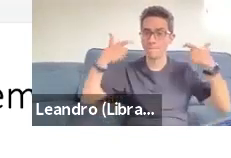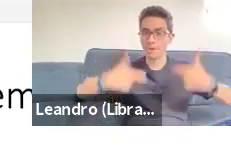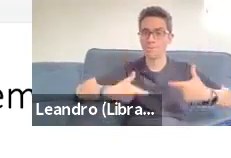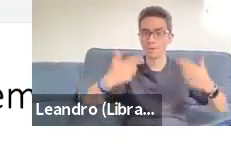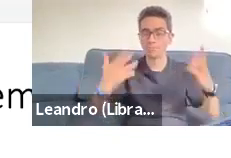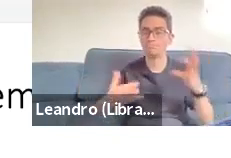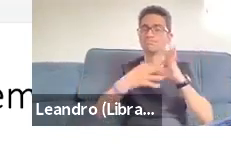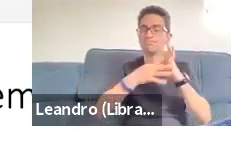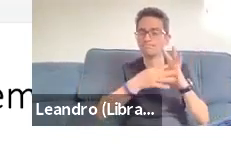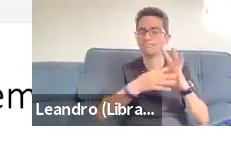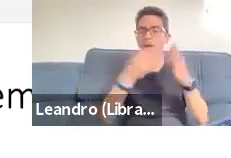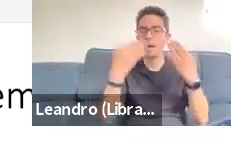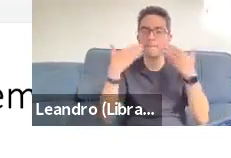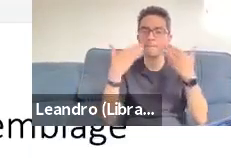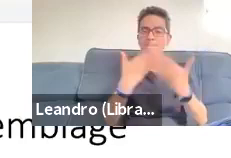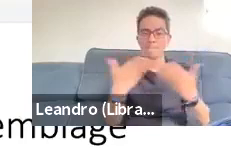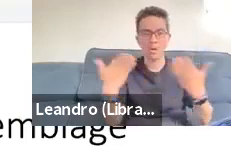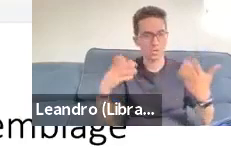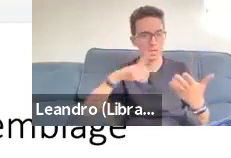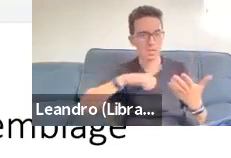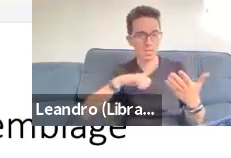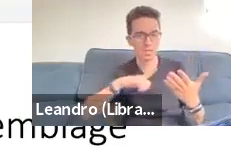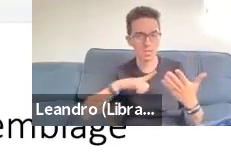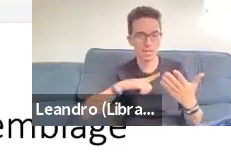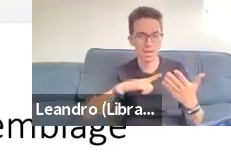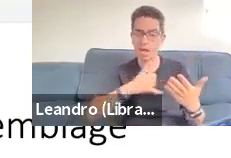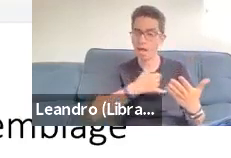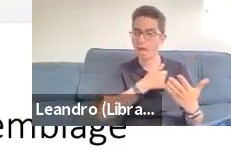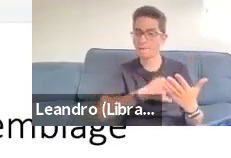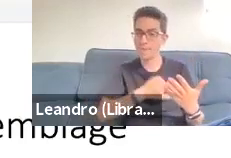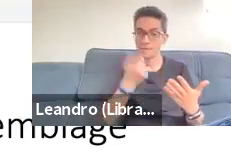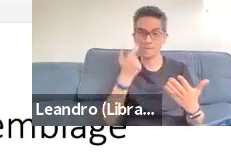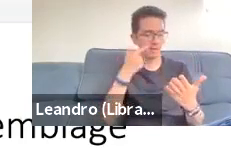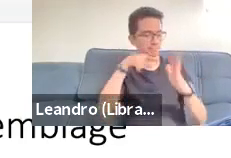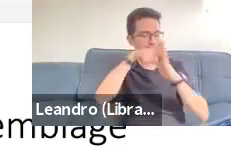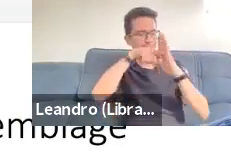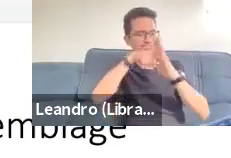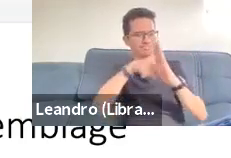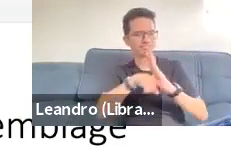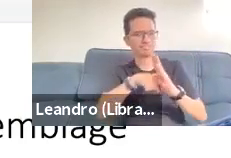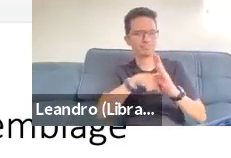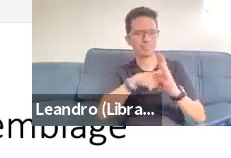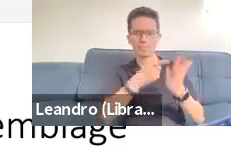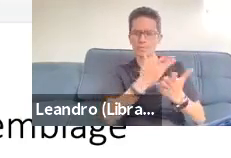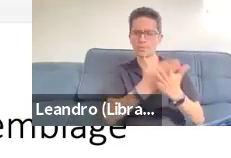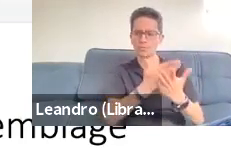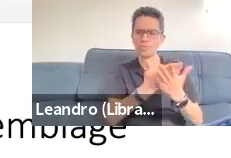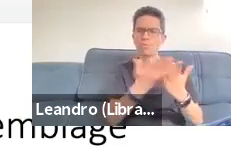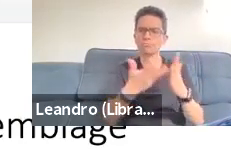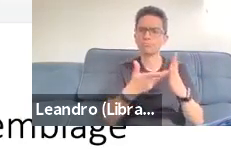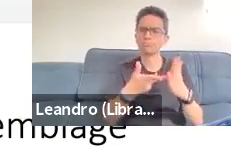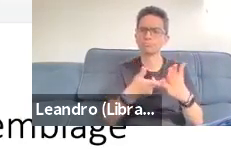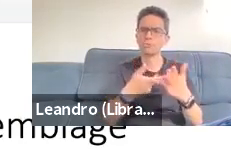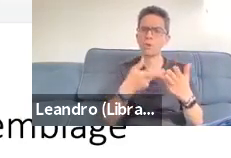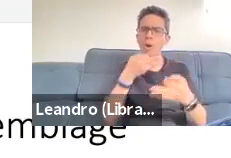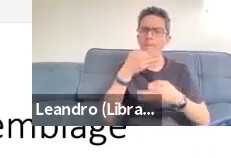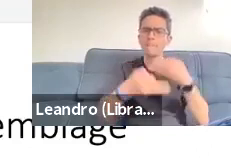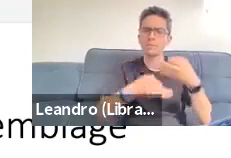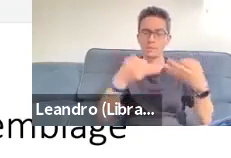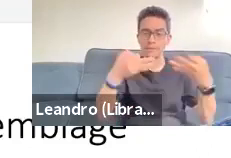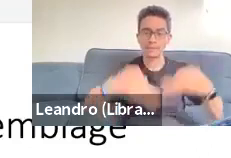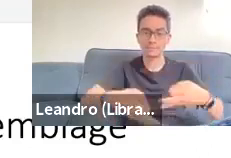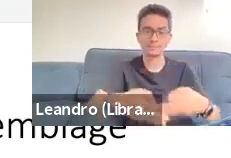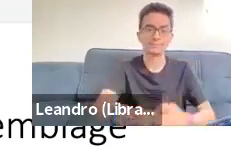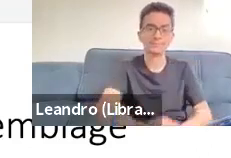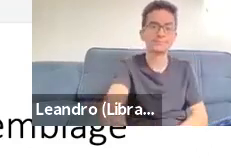both smear and floating samples. However, in a short narrative interview, Nora, and